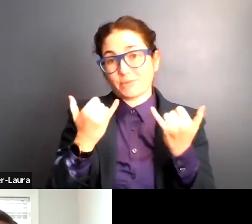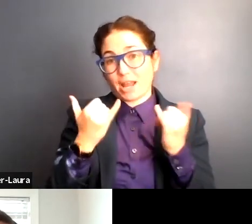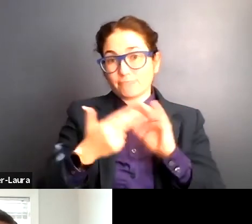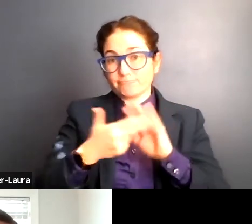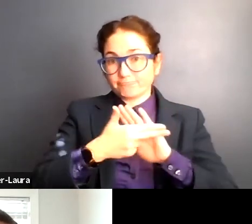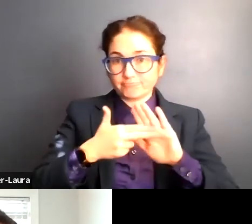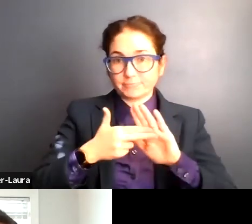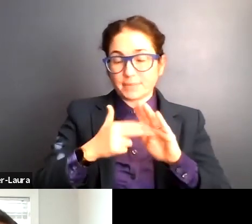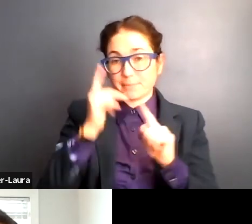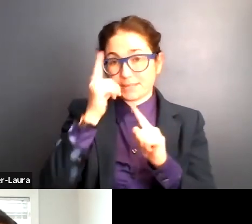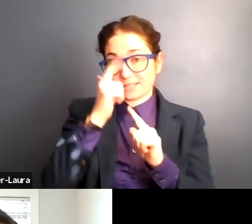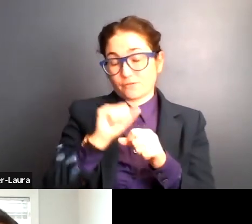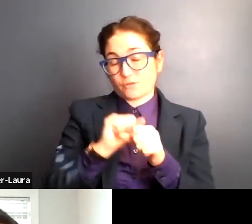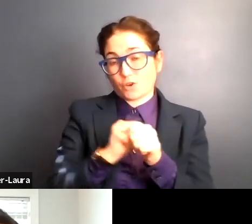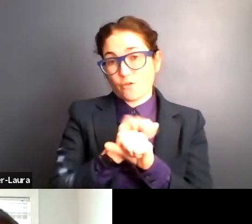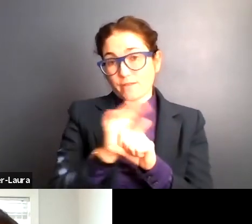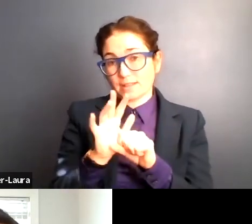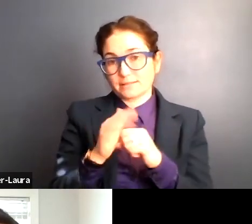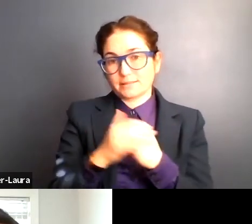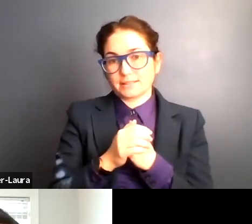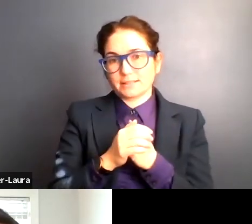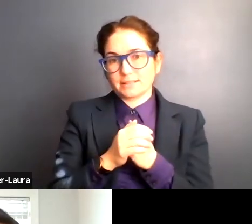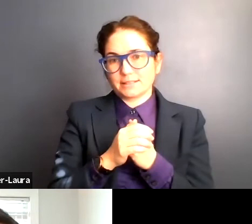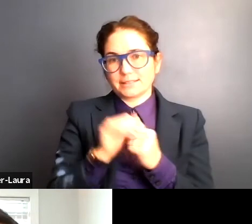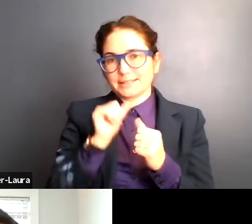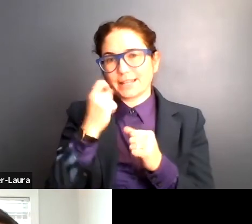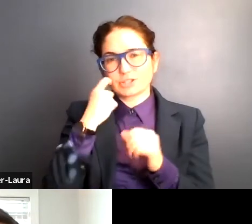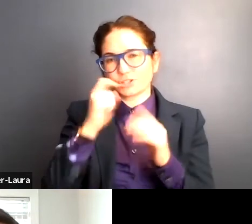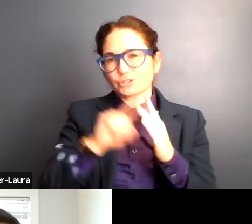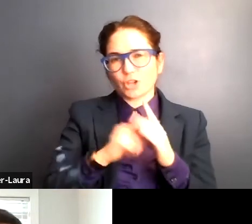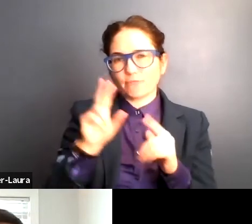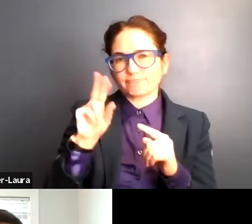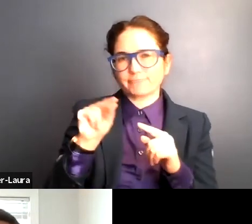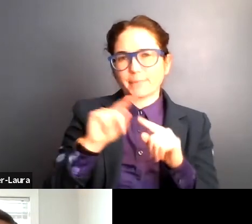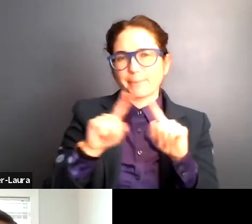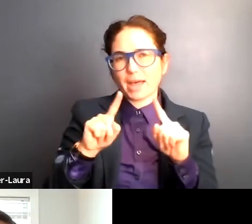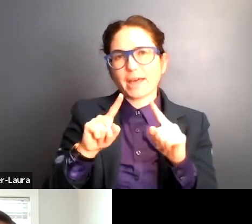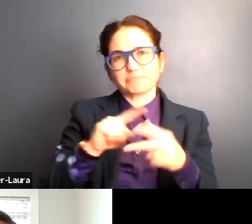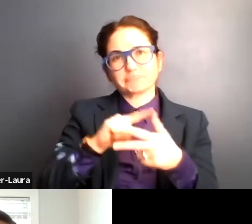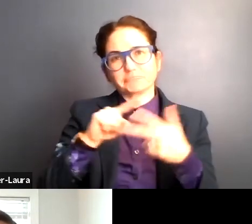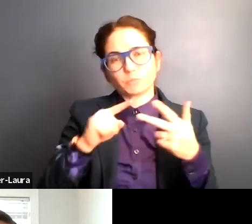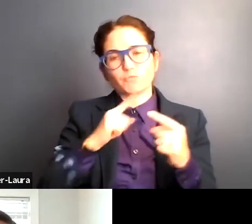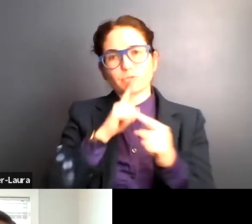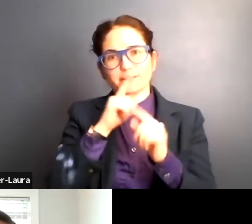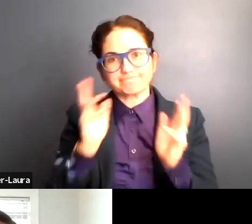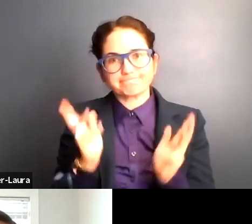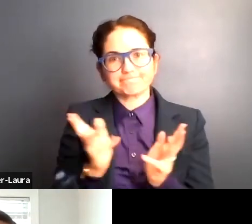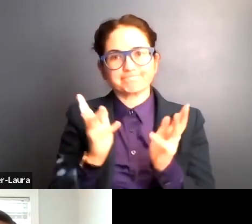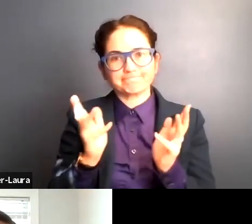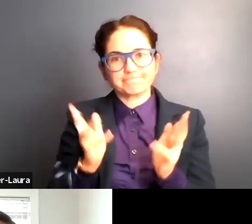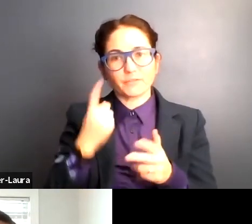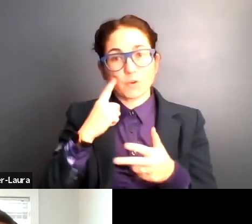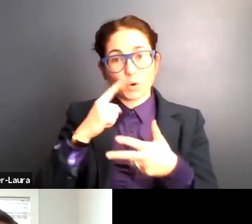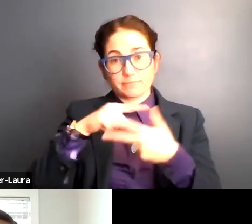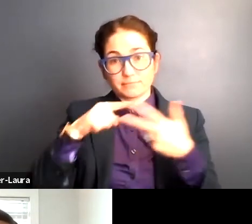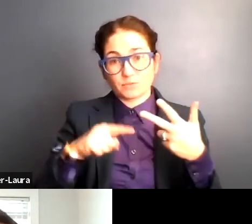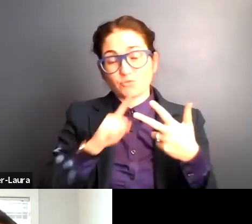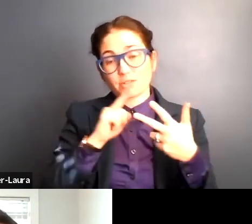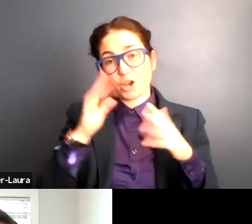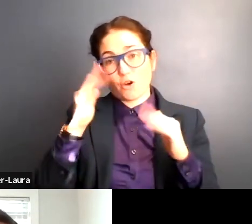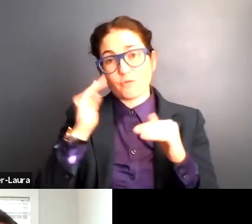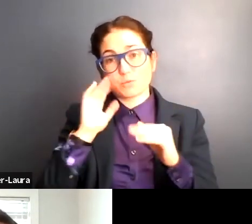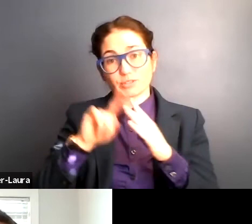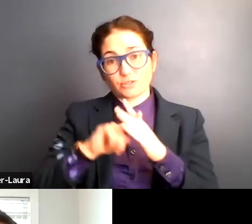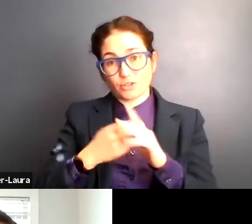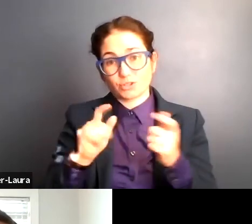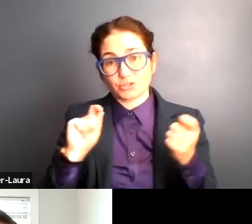nothing that just started as a result of COVID, but things that, that we've been pushing for that, um, we're hopeful will begin to